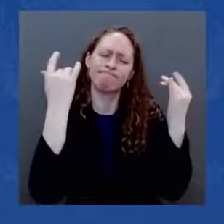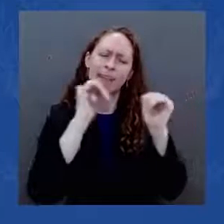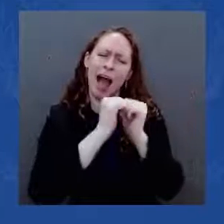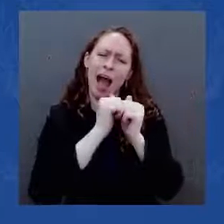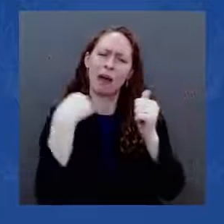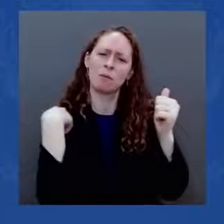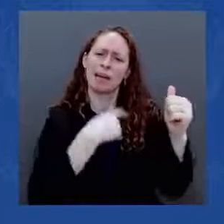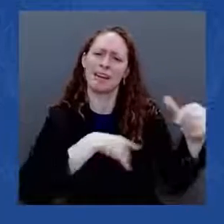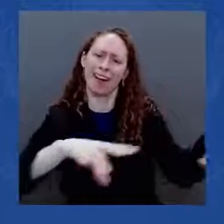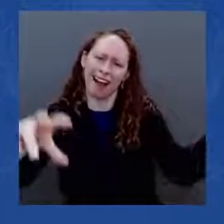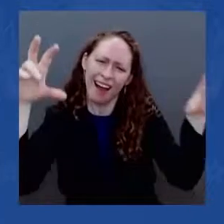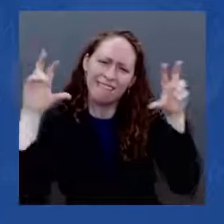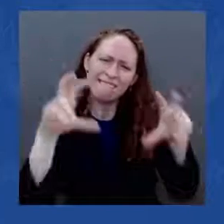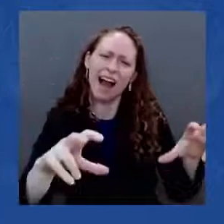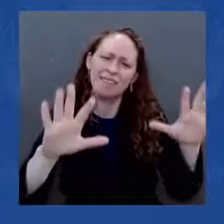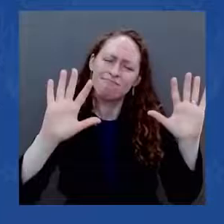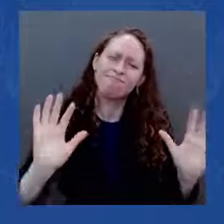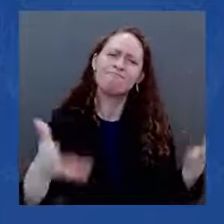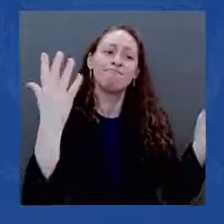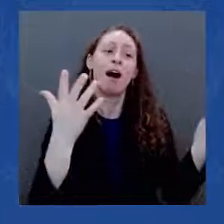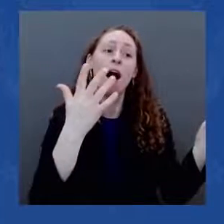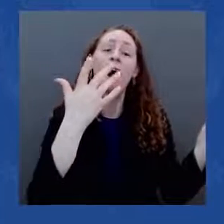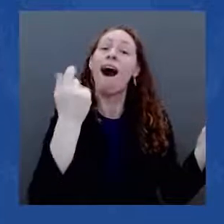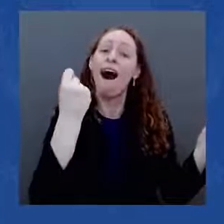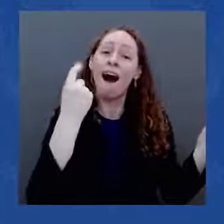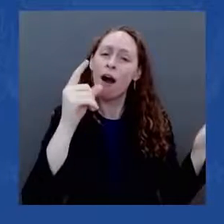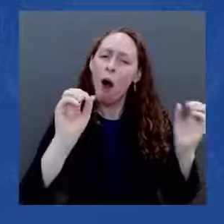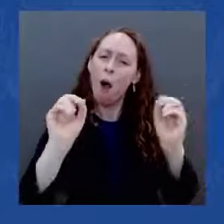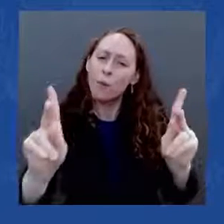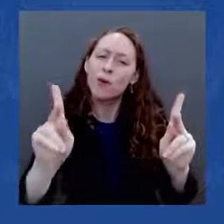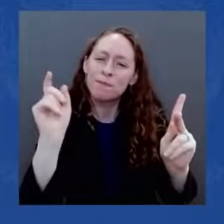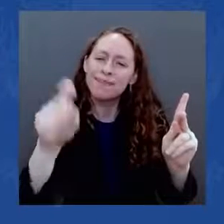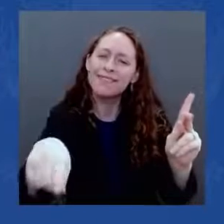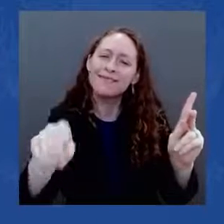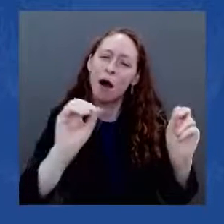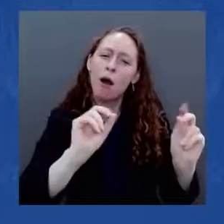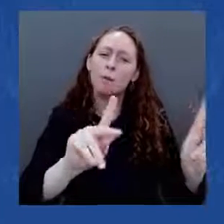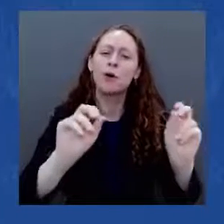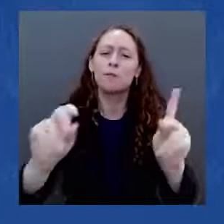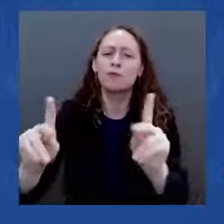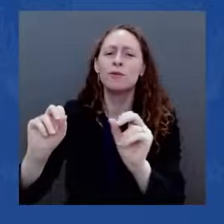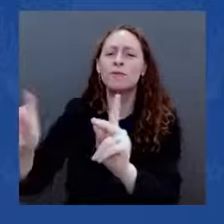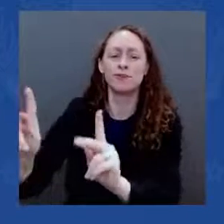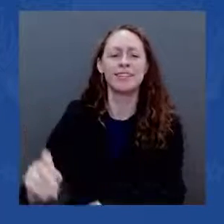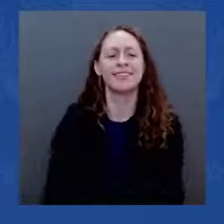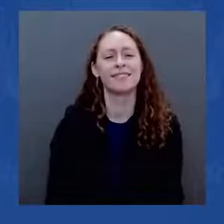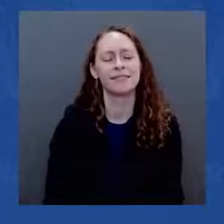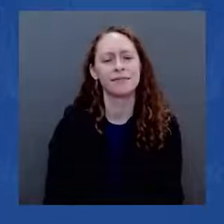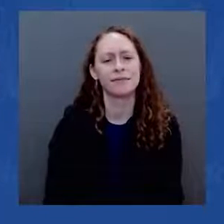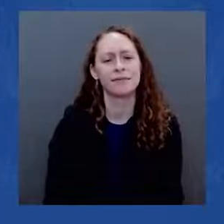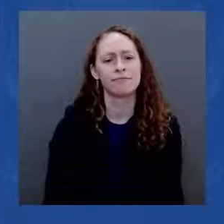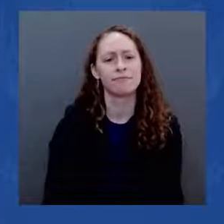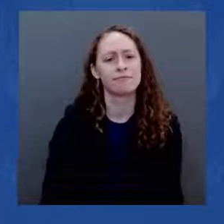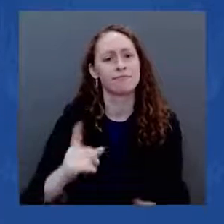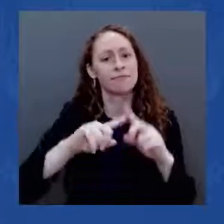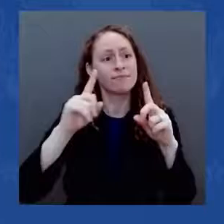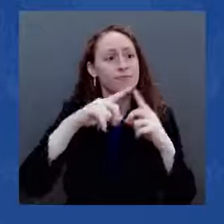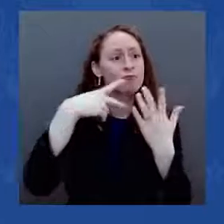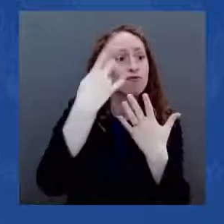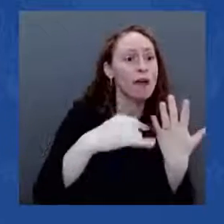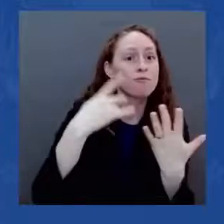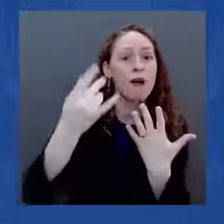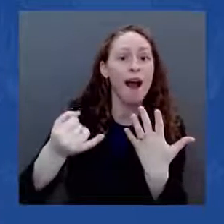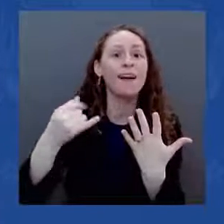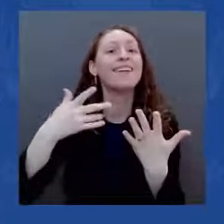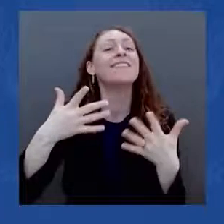hyperbole, but it's real. So today I want to talk about the progress we've made in two months since I signed the bill into law and to